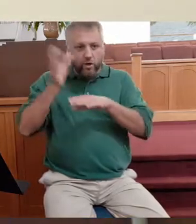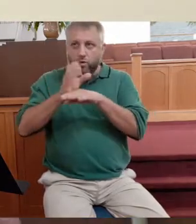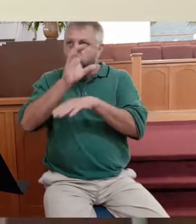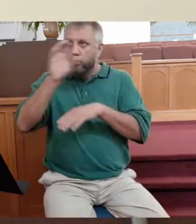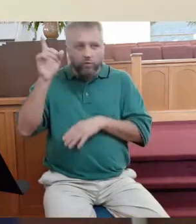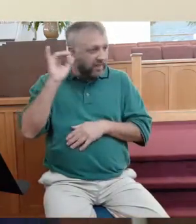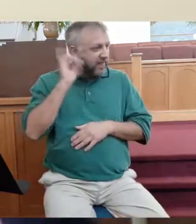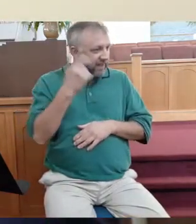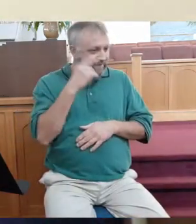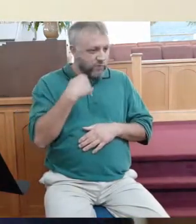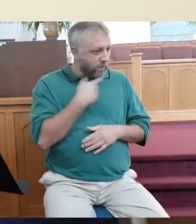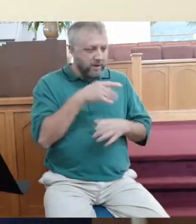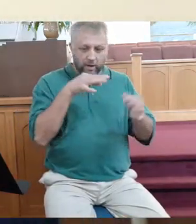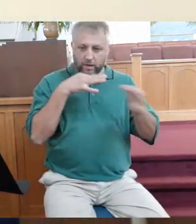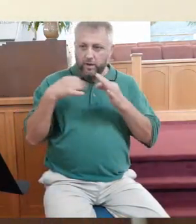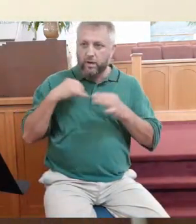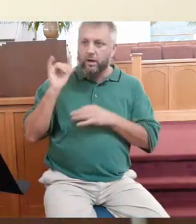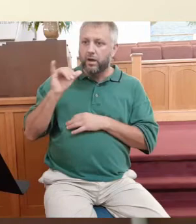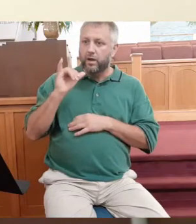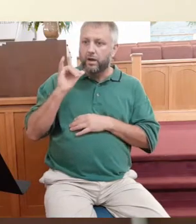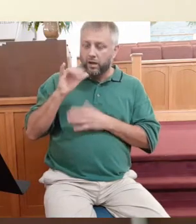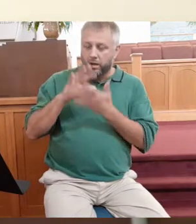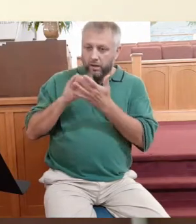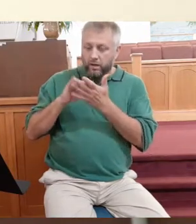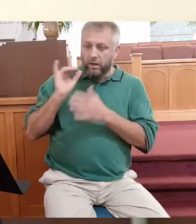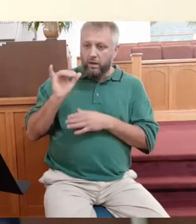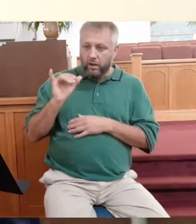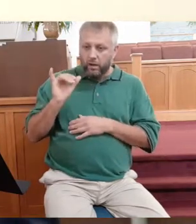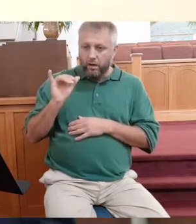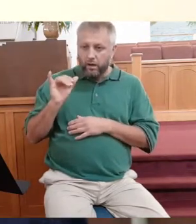the cross was done so that I could receive God's grace.